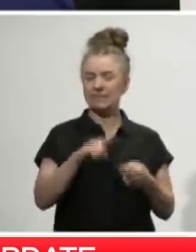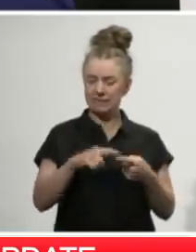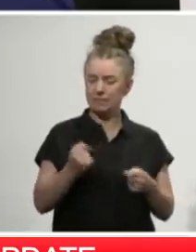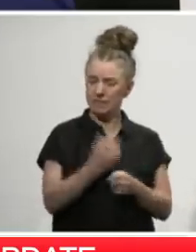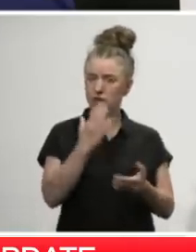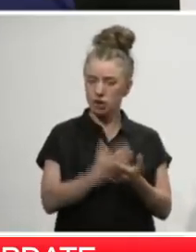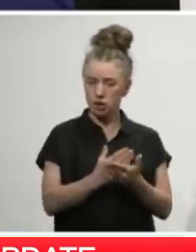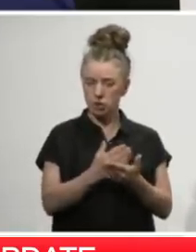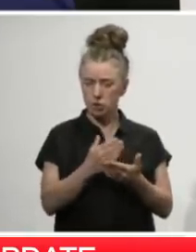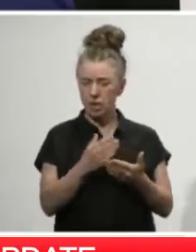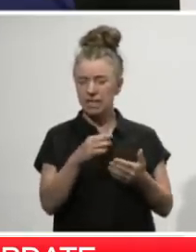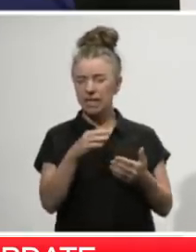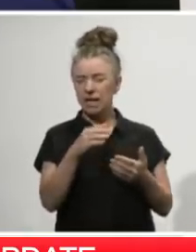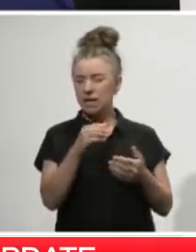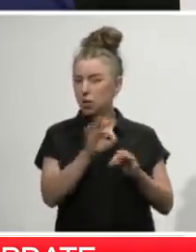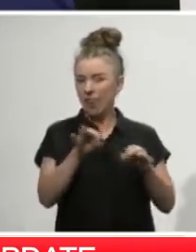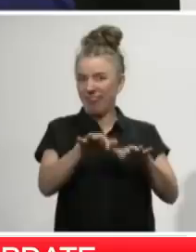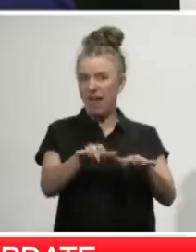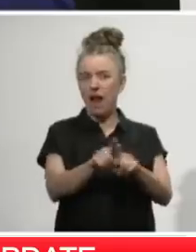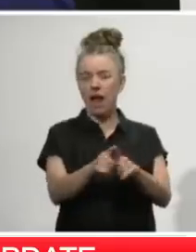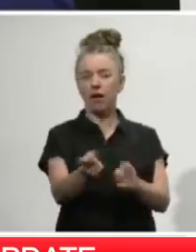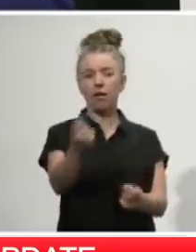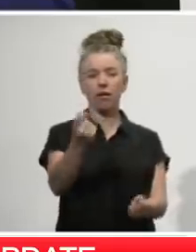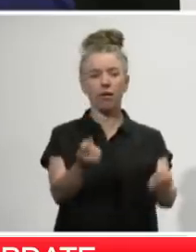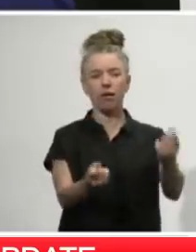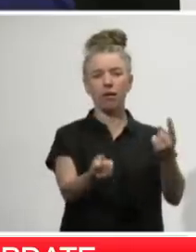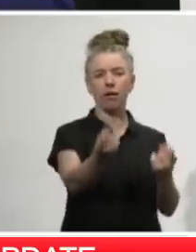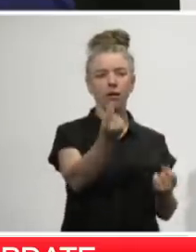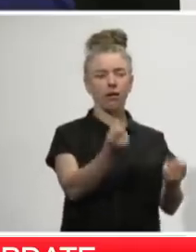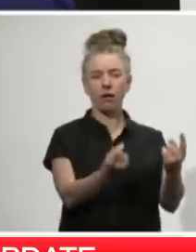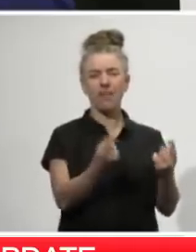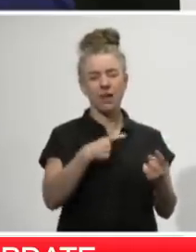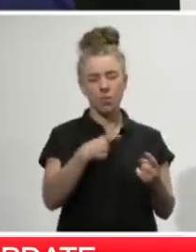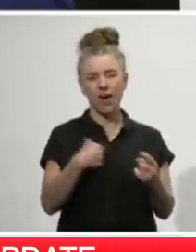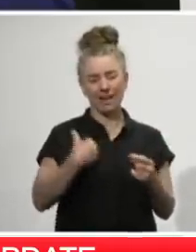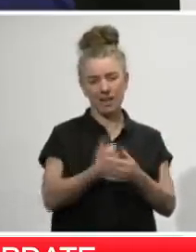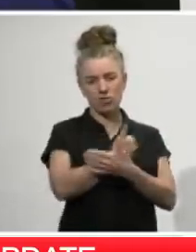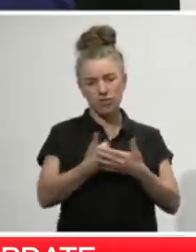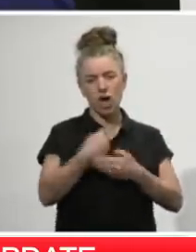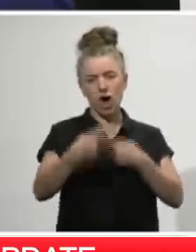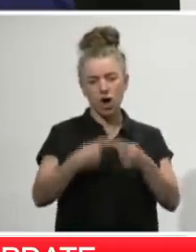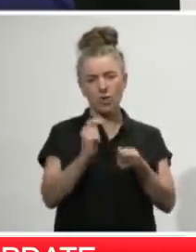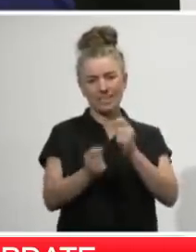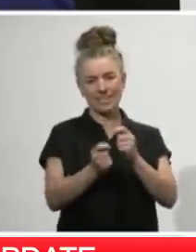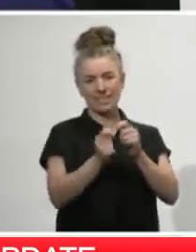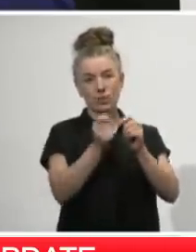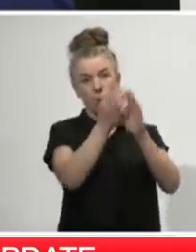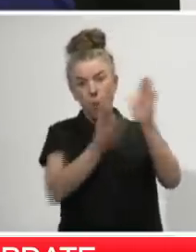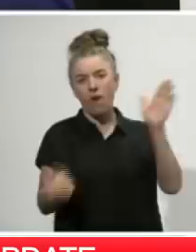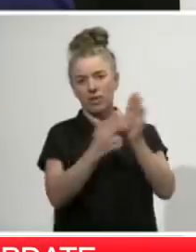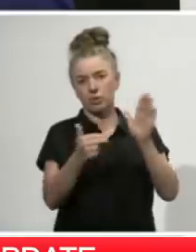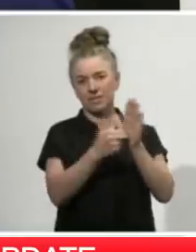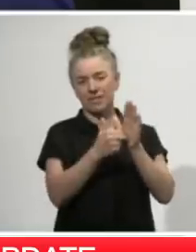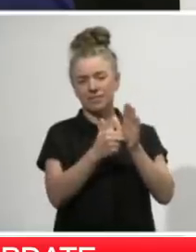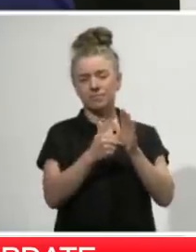sure we're not missing silent outbreaks. And that is where surveillance testing is so important. You've heard the Director General talk about that and